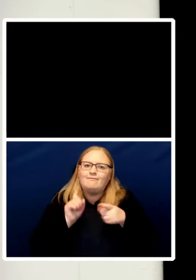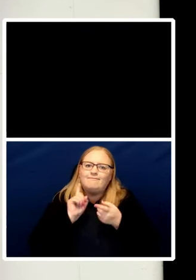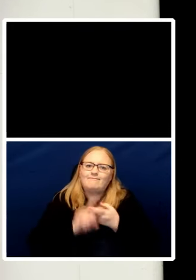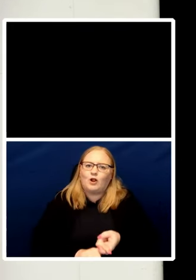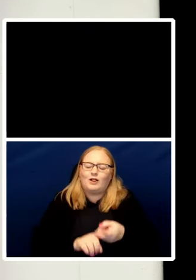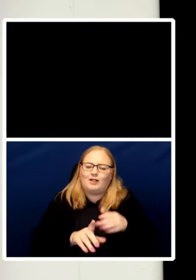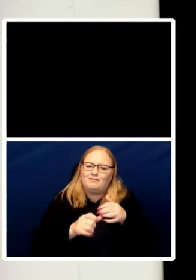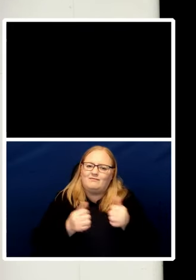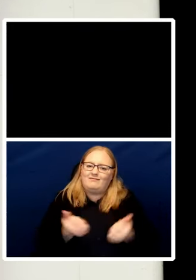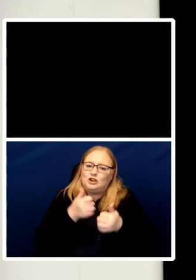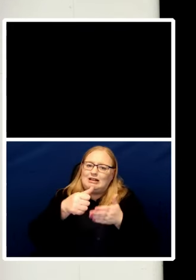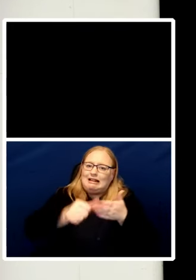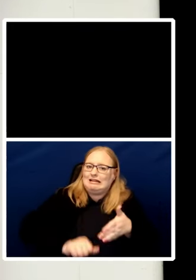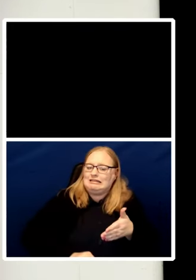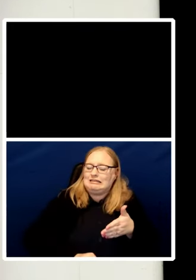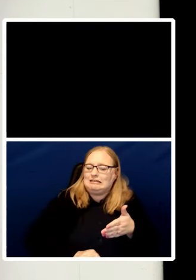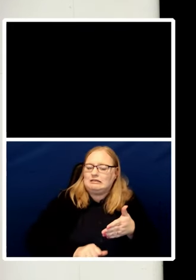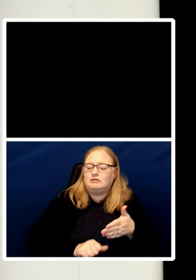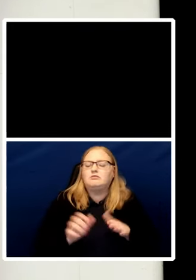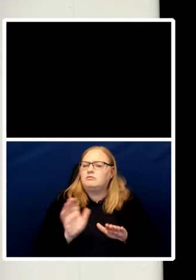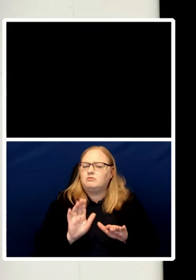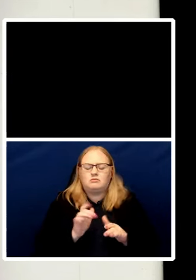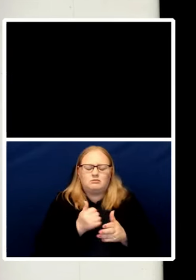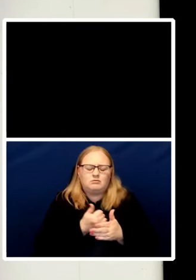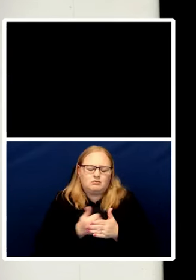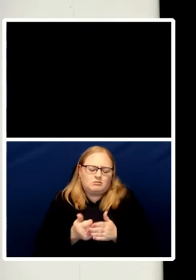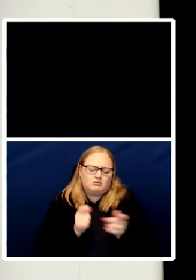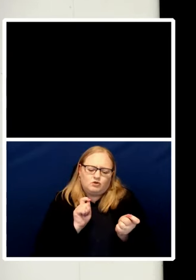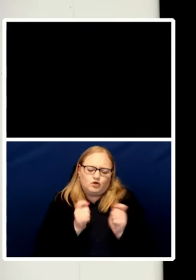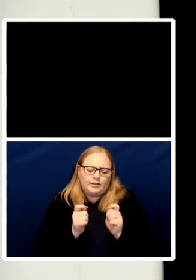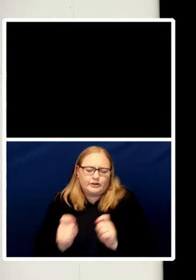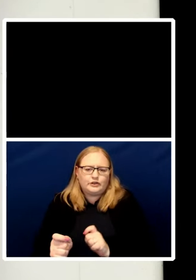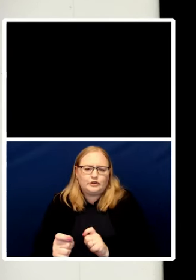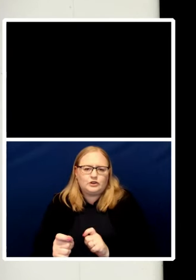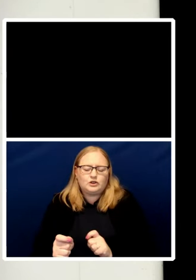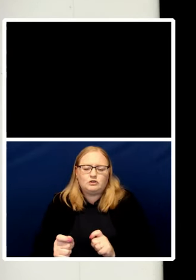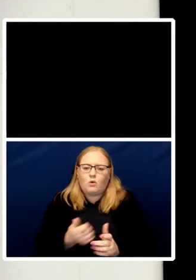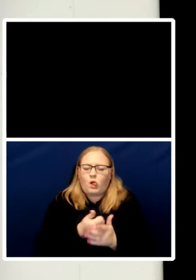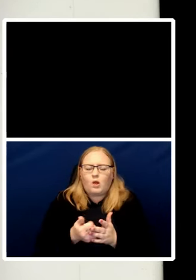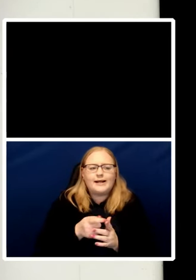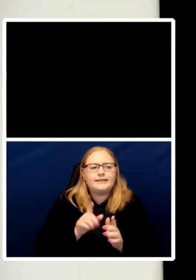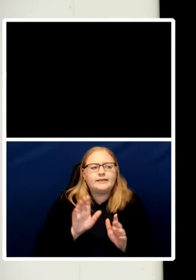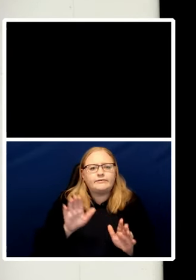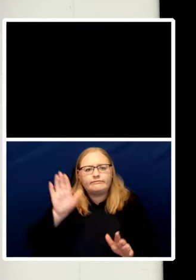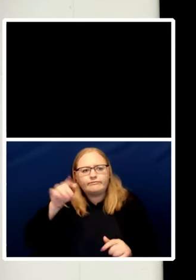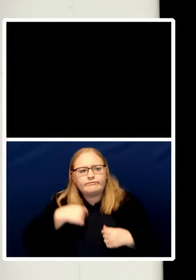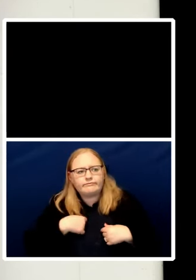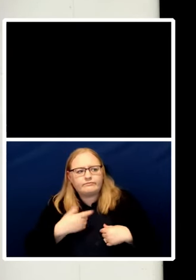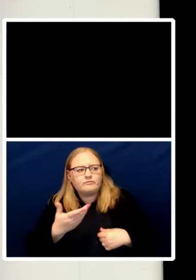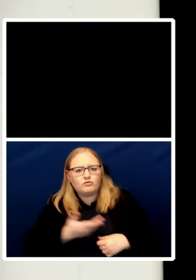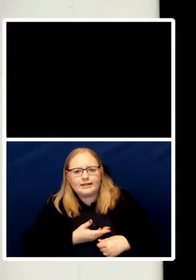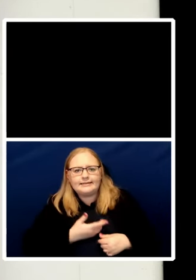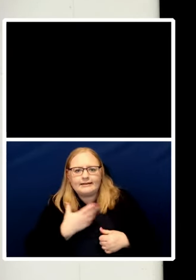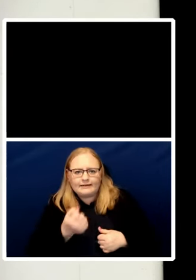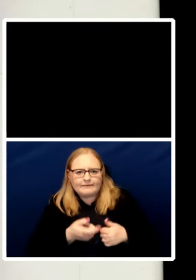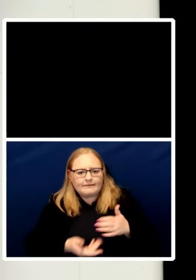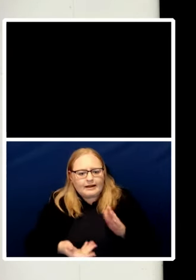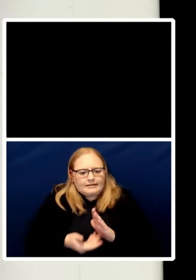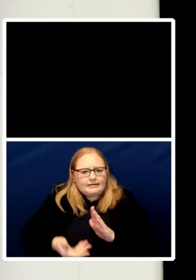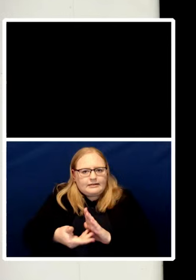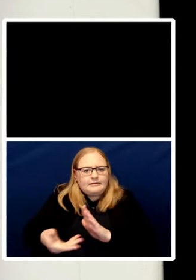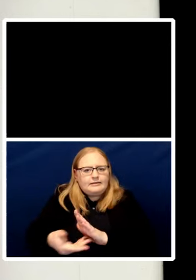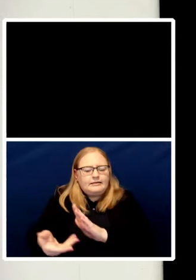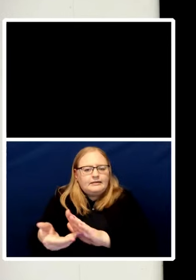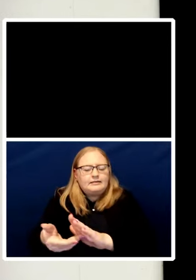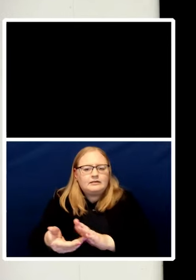it's always saying here we are over here and it's because I believe it's that that I have no